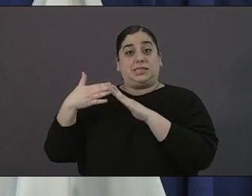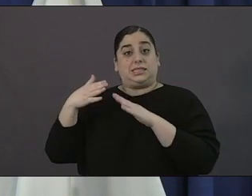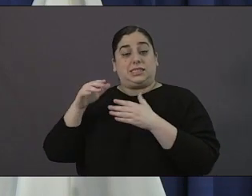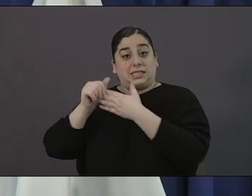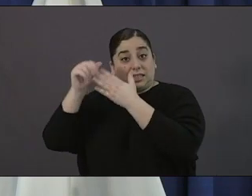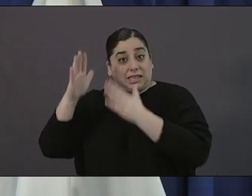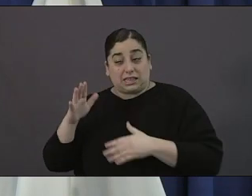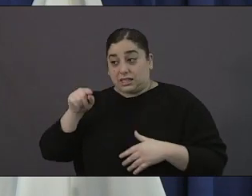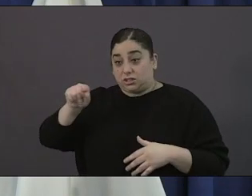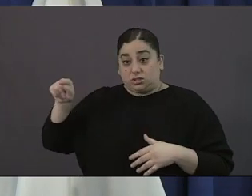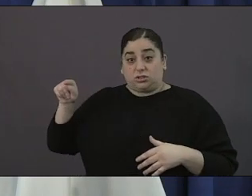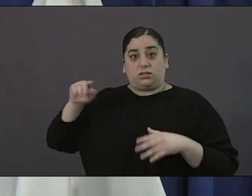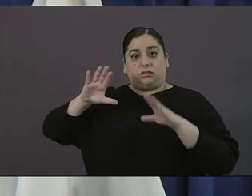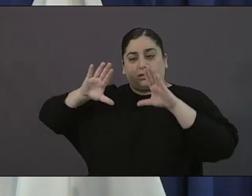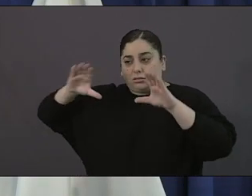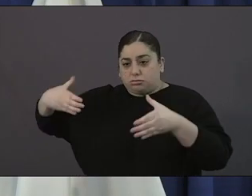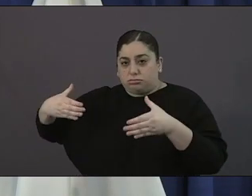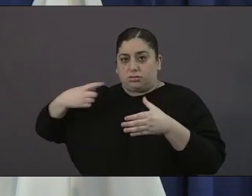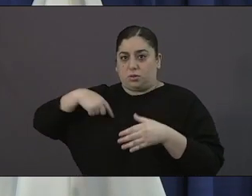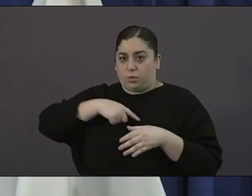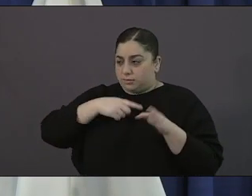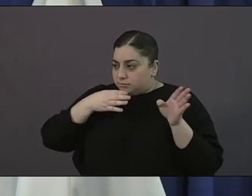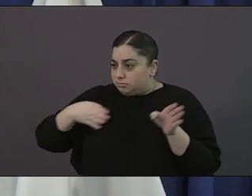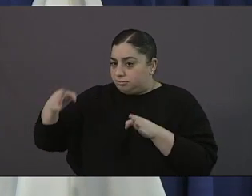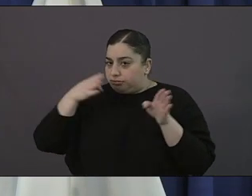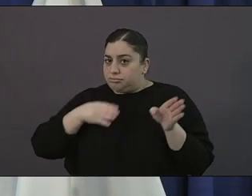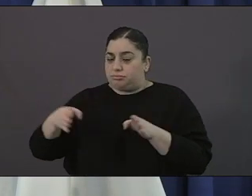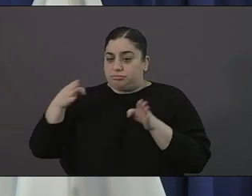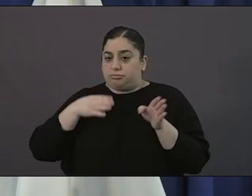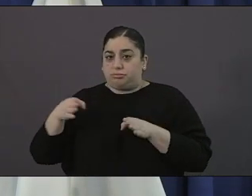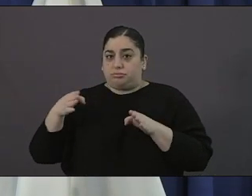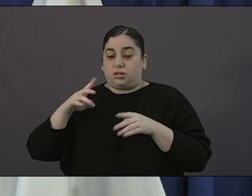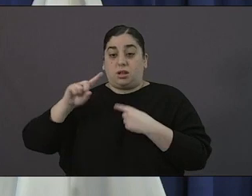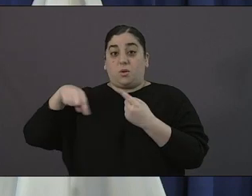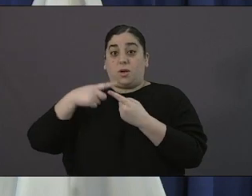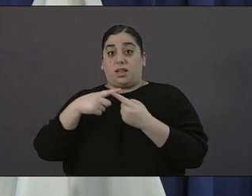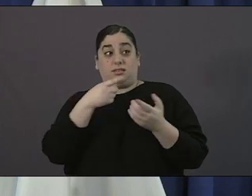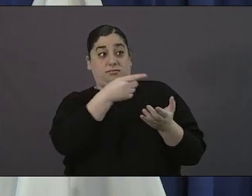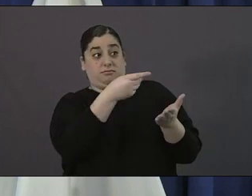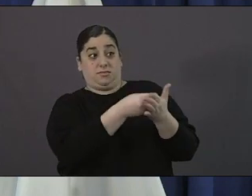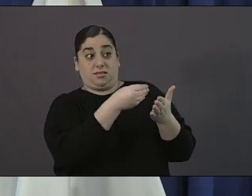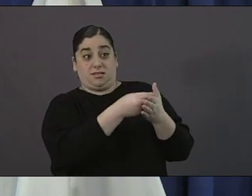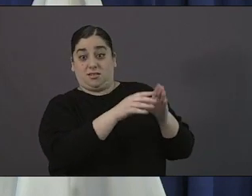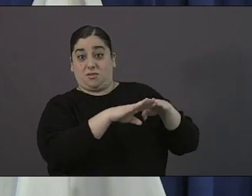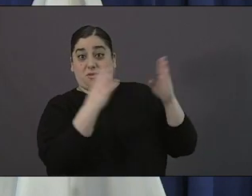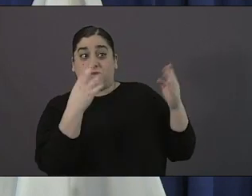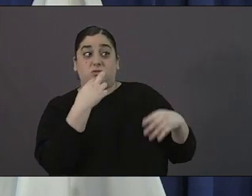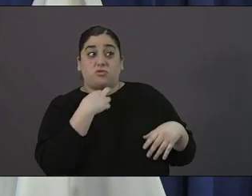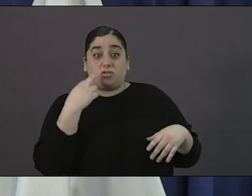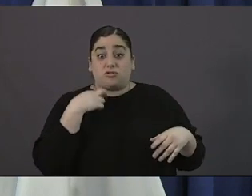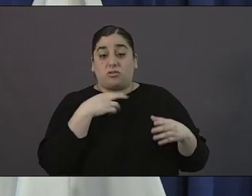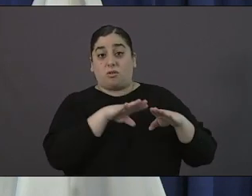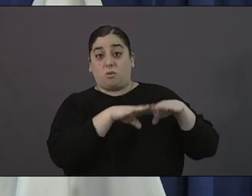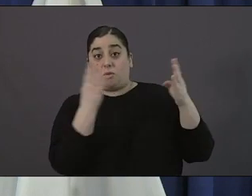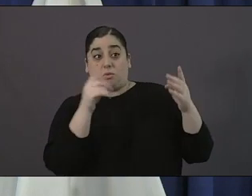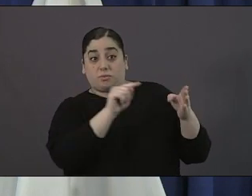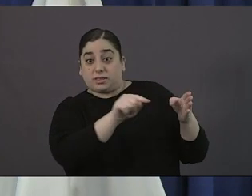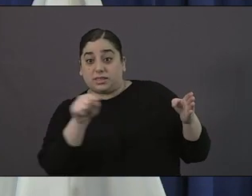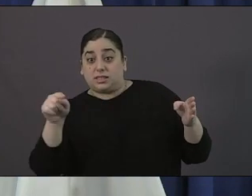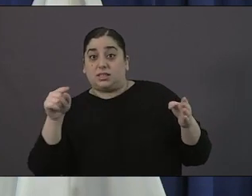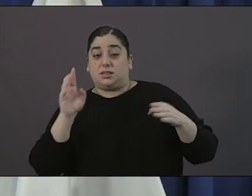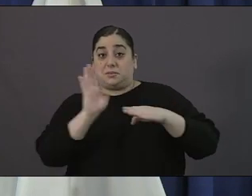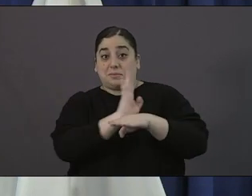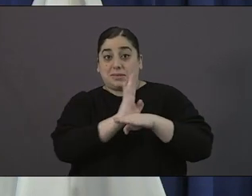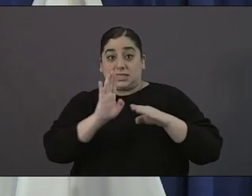very phased approach in absolute coordination and communication with our public health officials i think it's